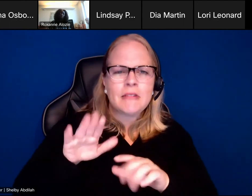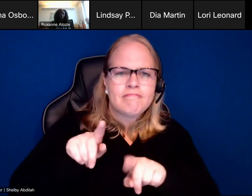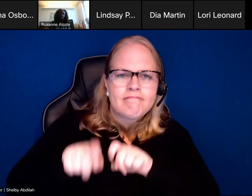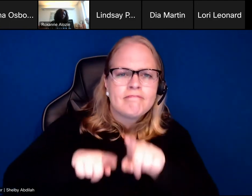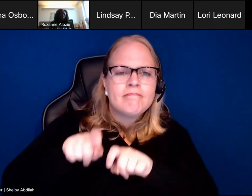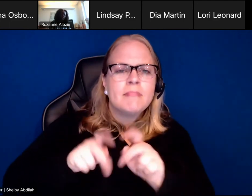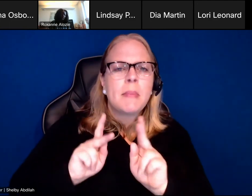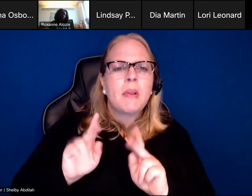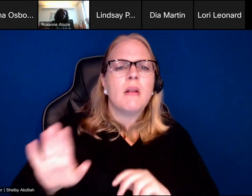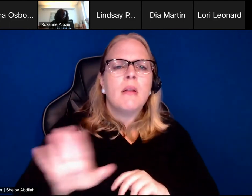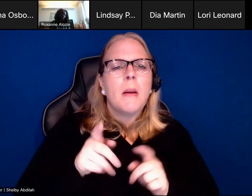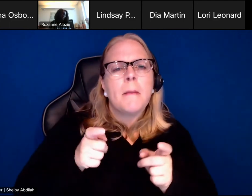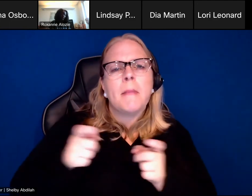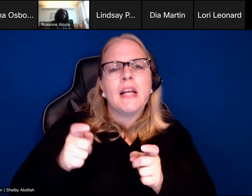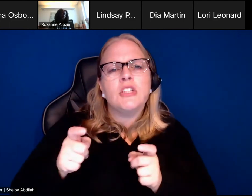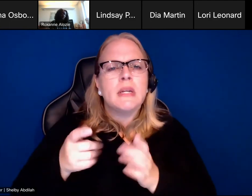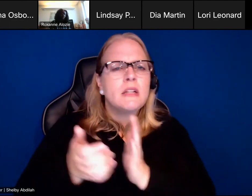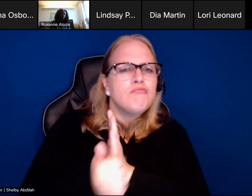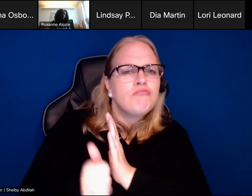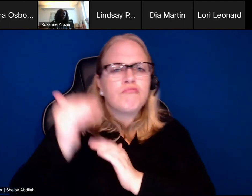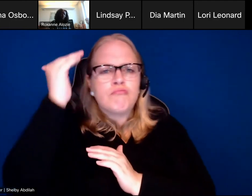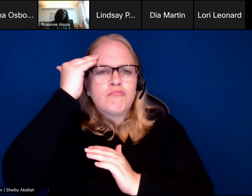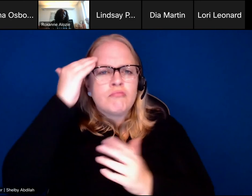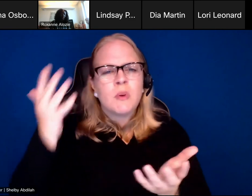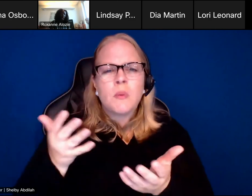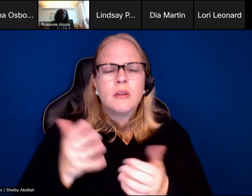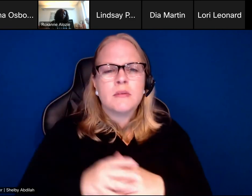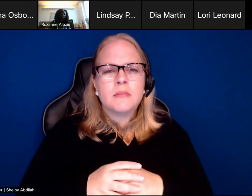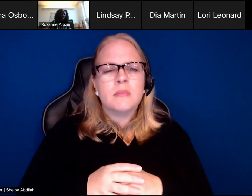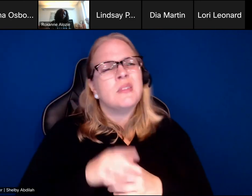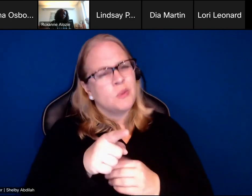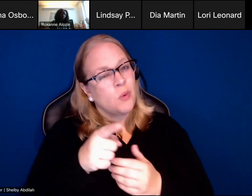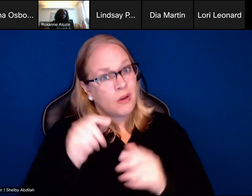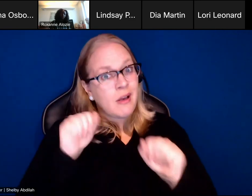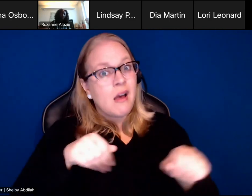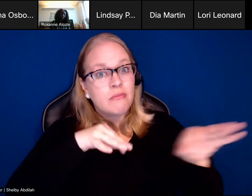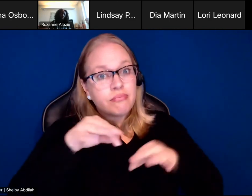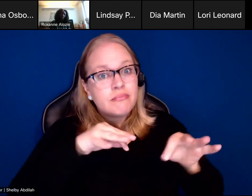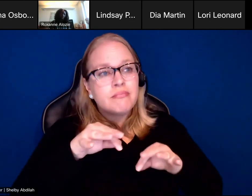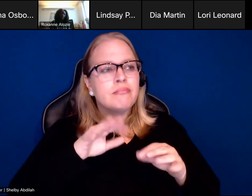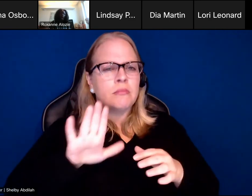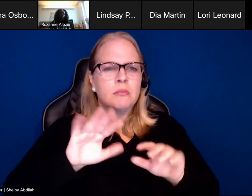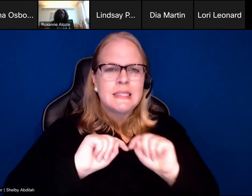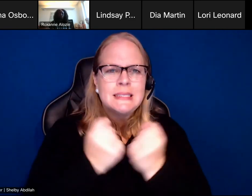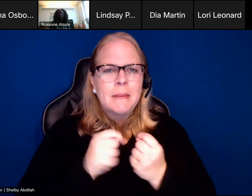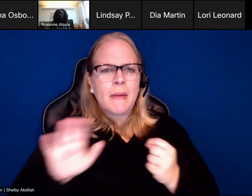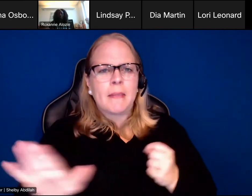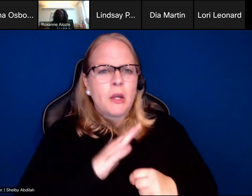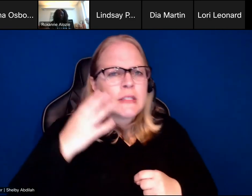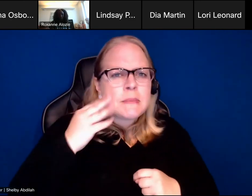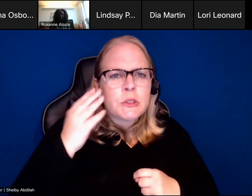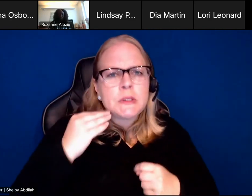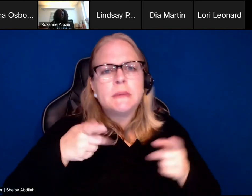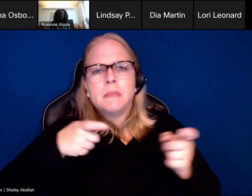So to the extent that you can tell the story about the how, you know, strong your team is either in doing